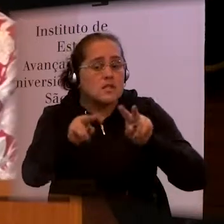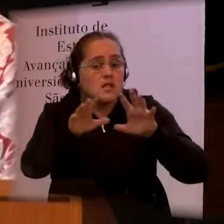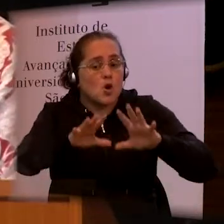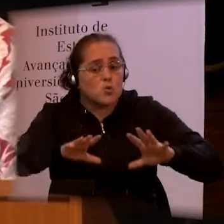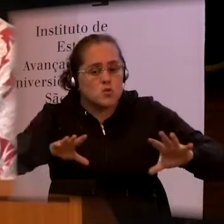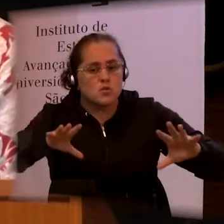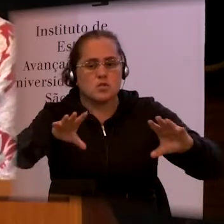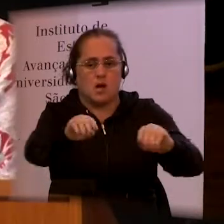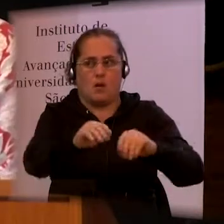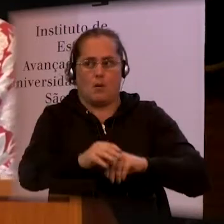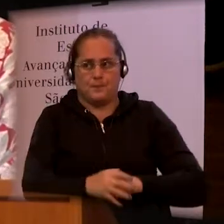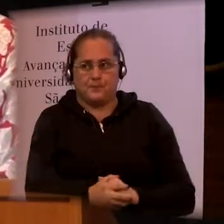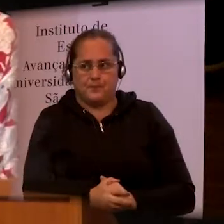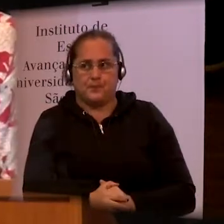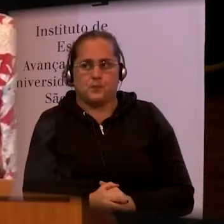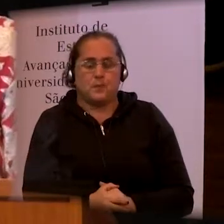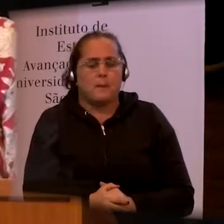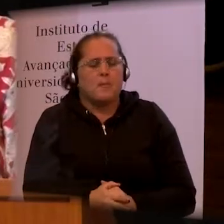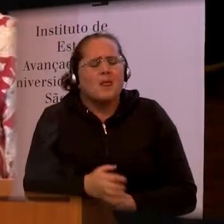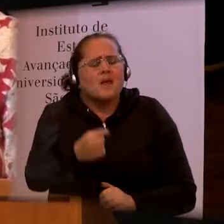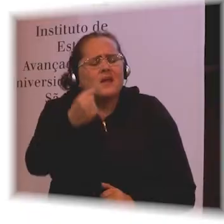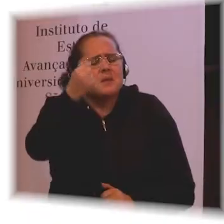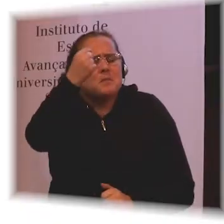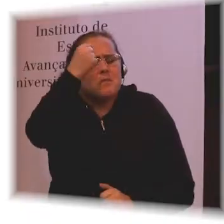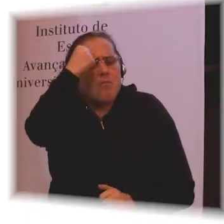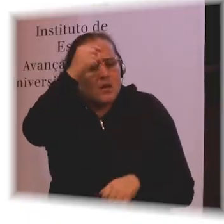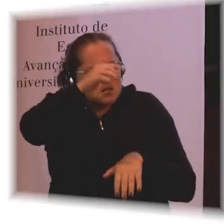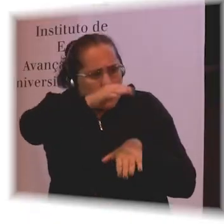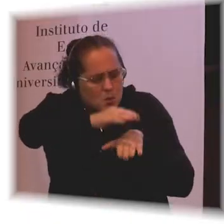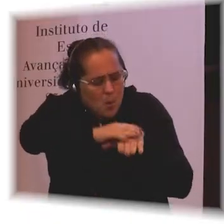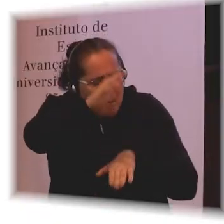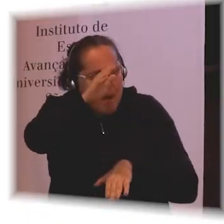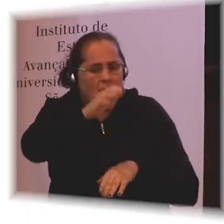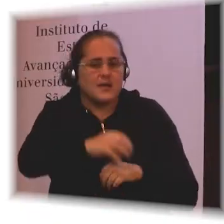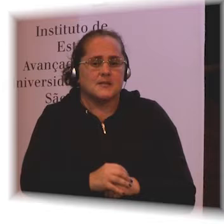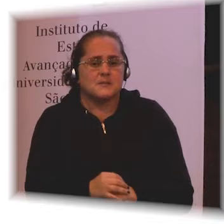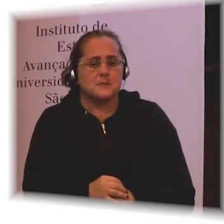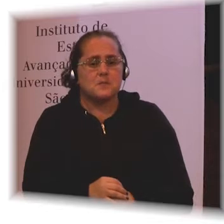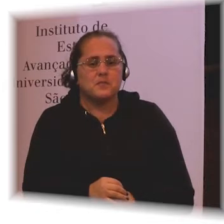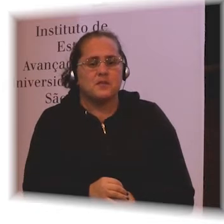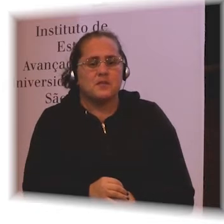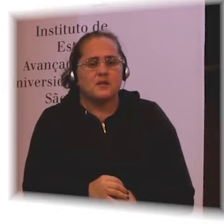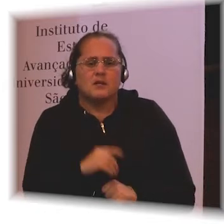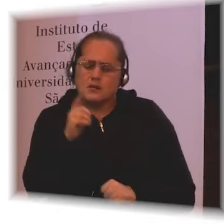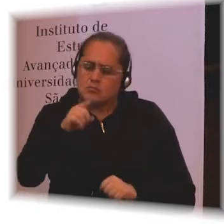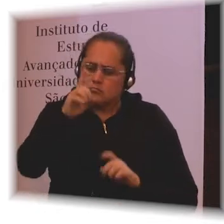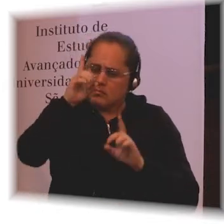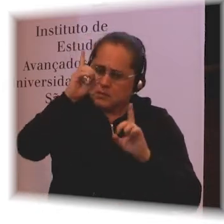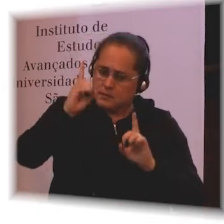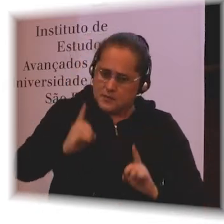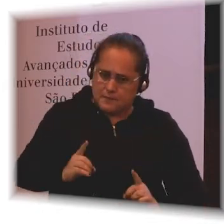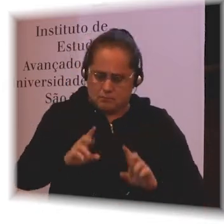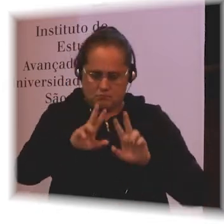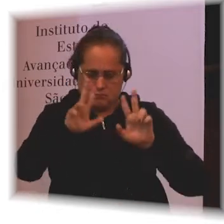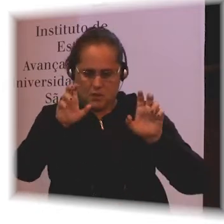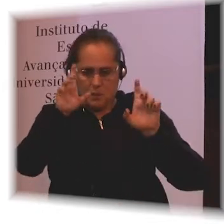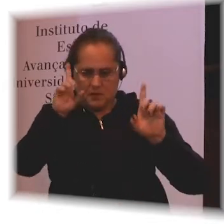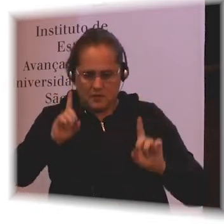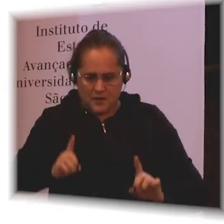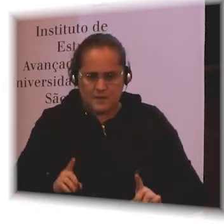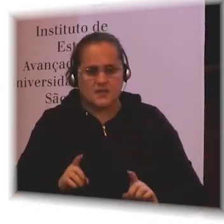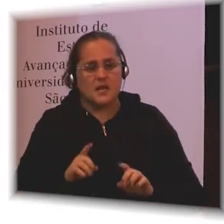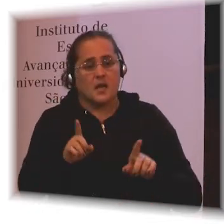So thinking a little bit about that model that disability is about both the body and the medical aspects and the